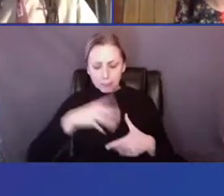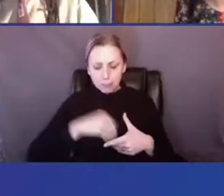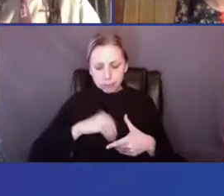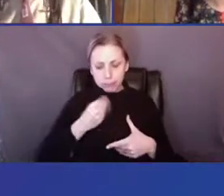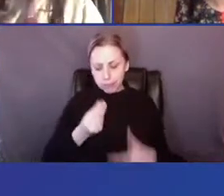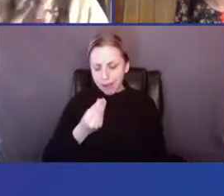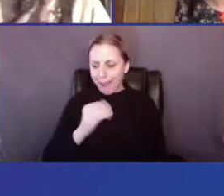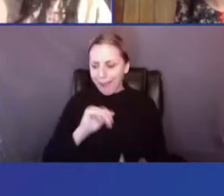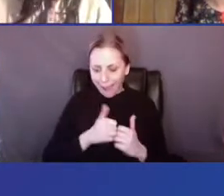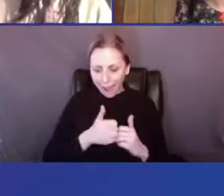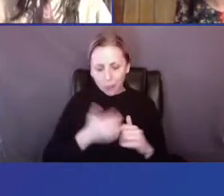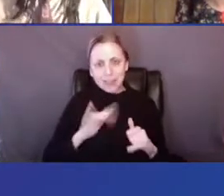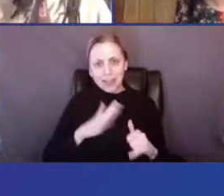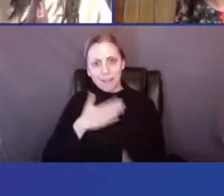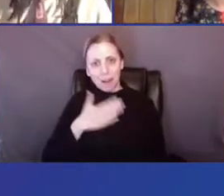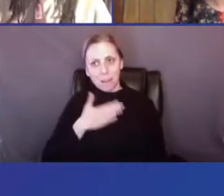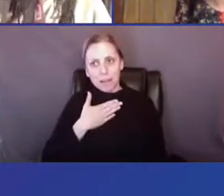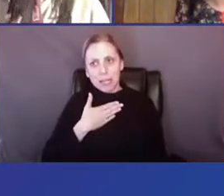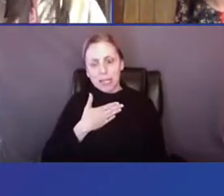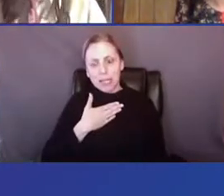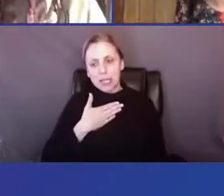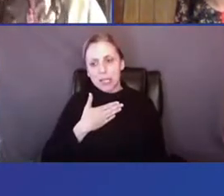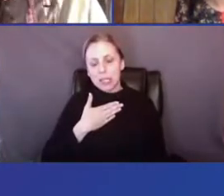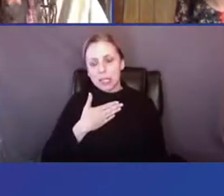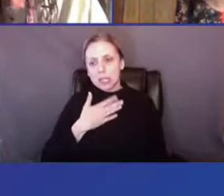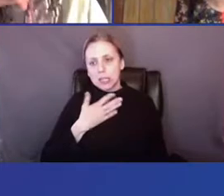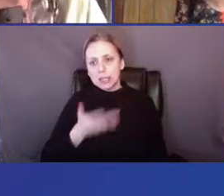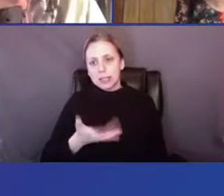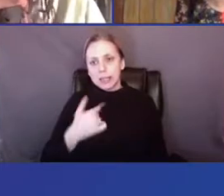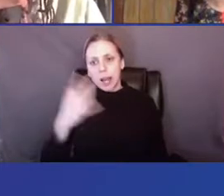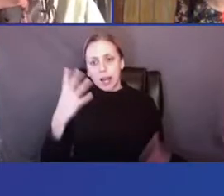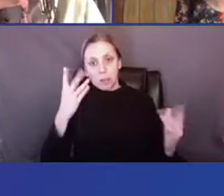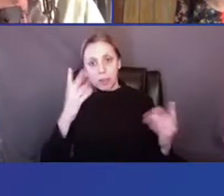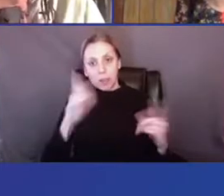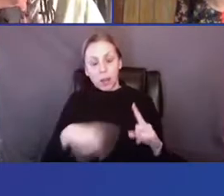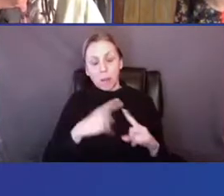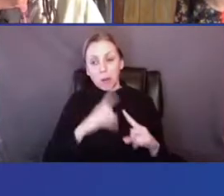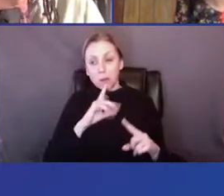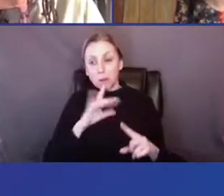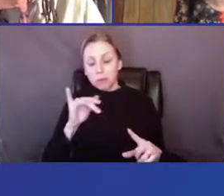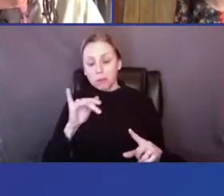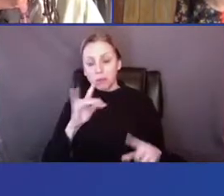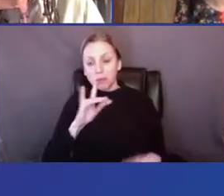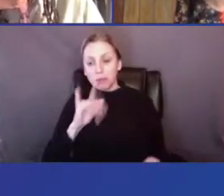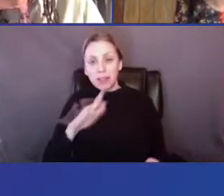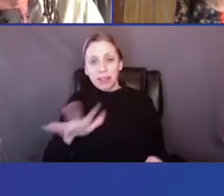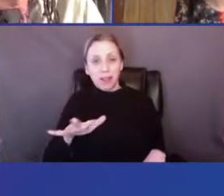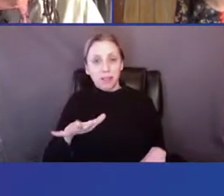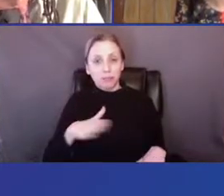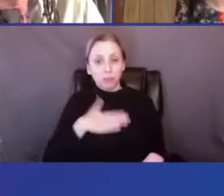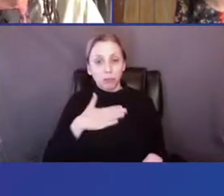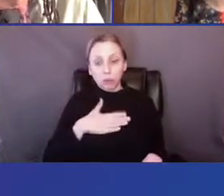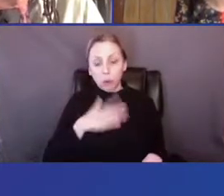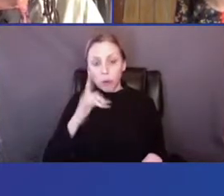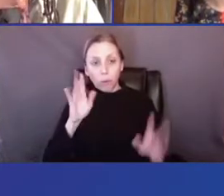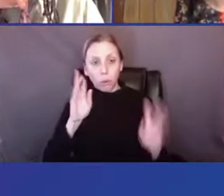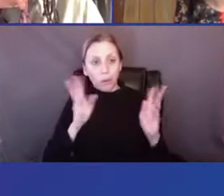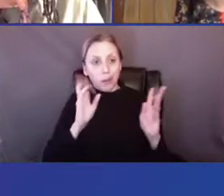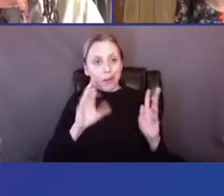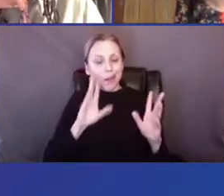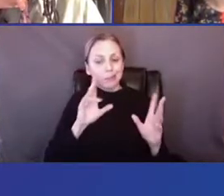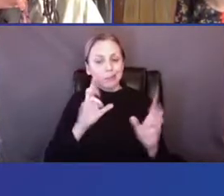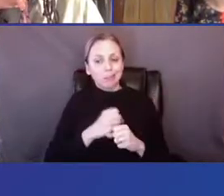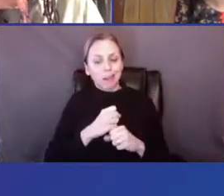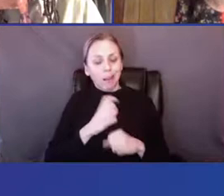asking, but for, I, I I'm, I'm thinking about really the, the joy of, of, of creating and making